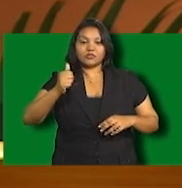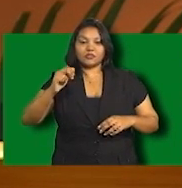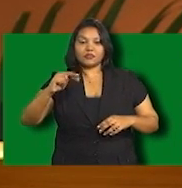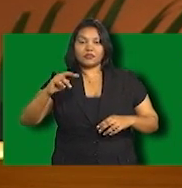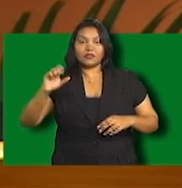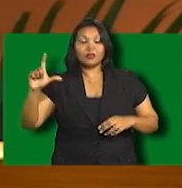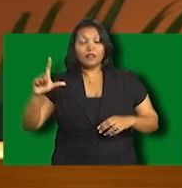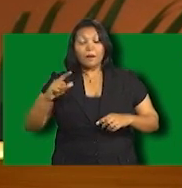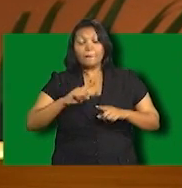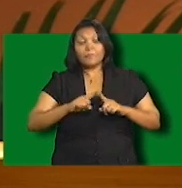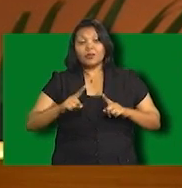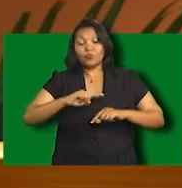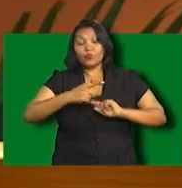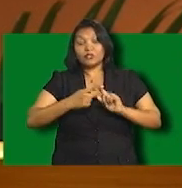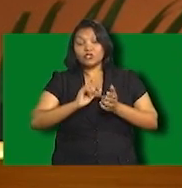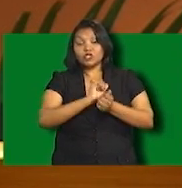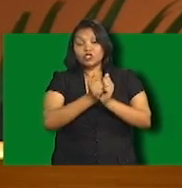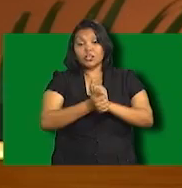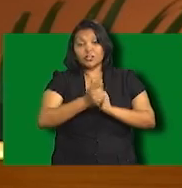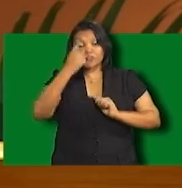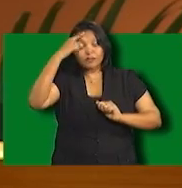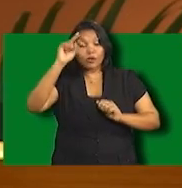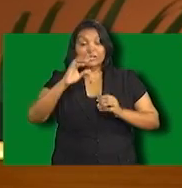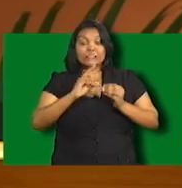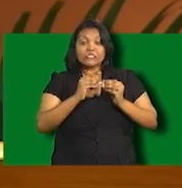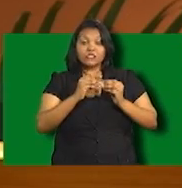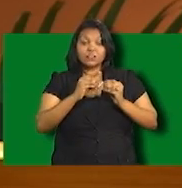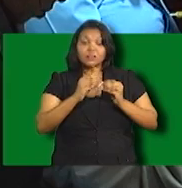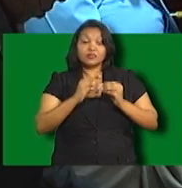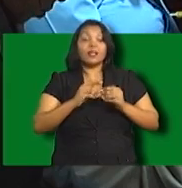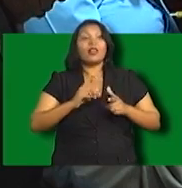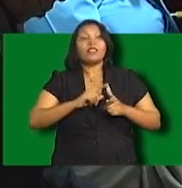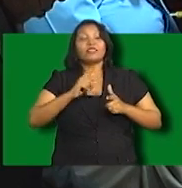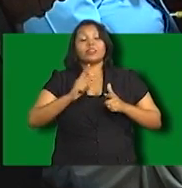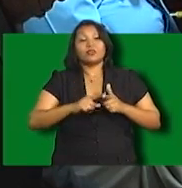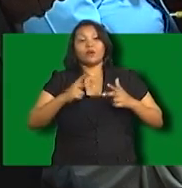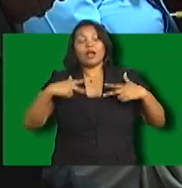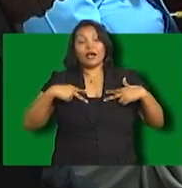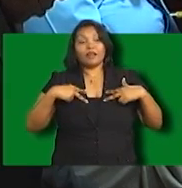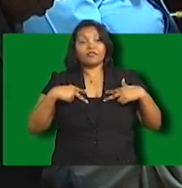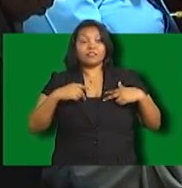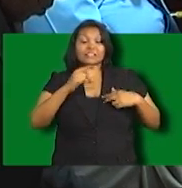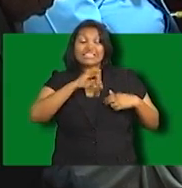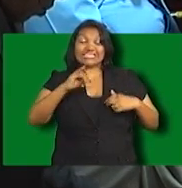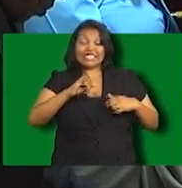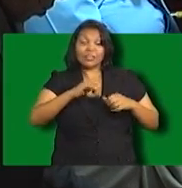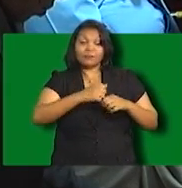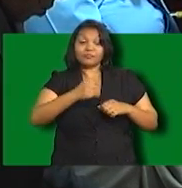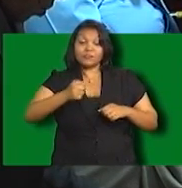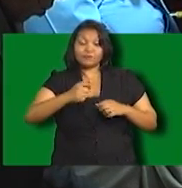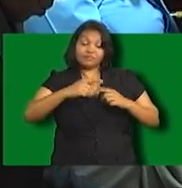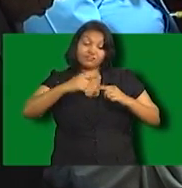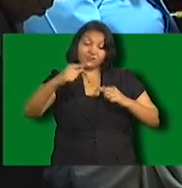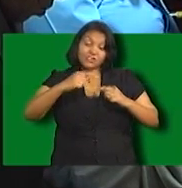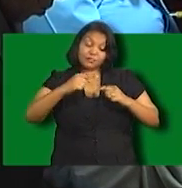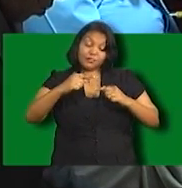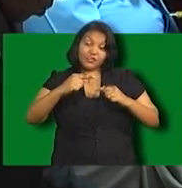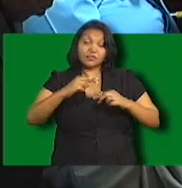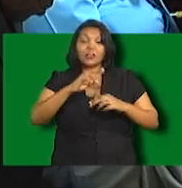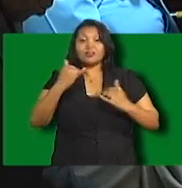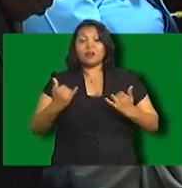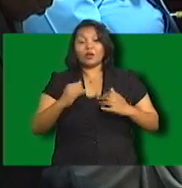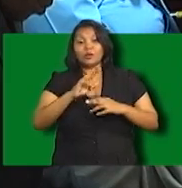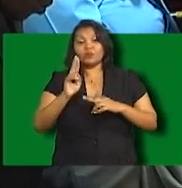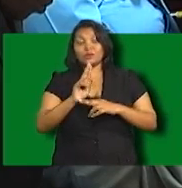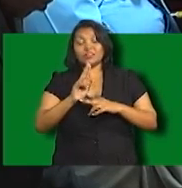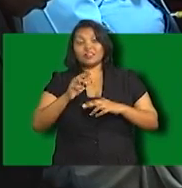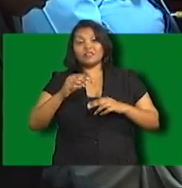provide between six and up to ten content channels. So you get more services with the same amount of spectrum that you use.